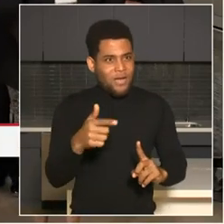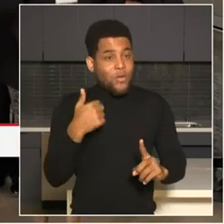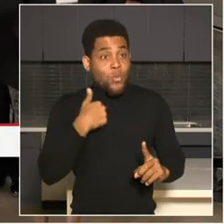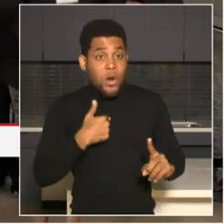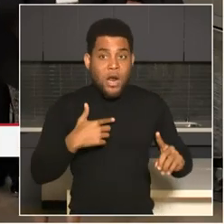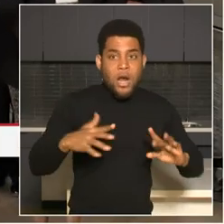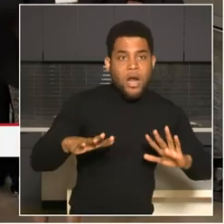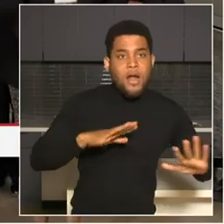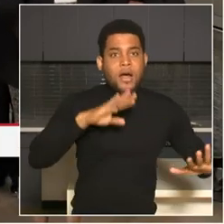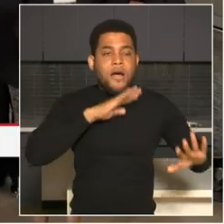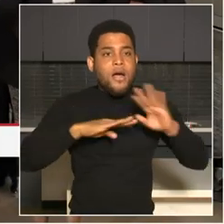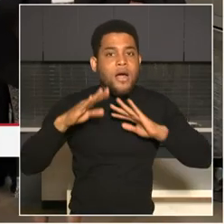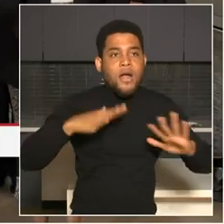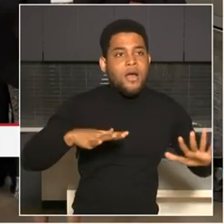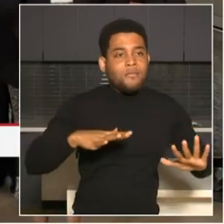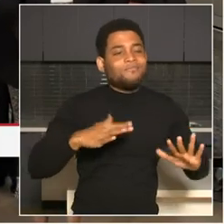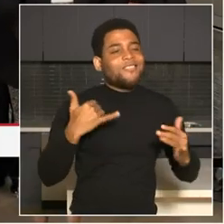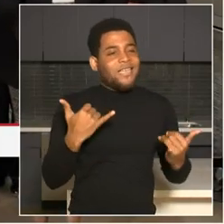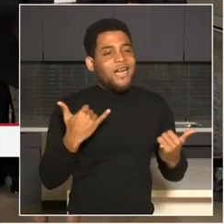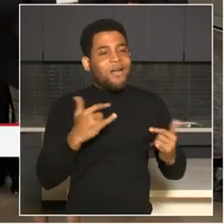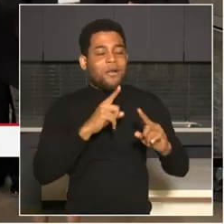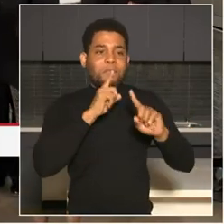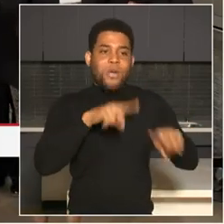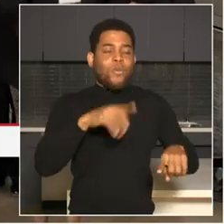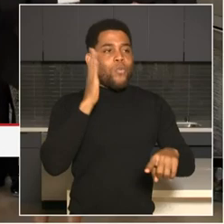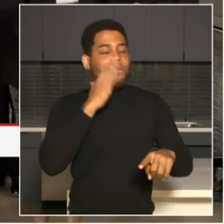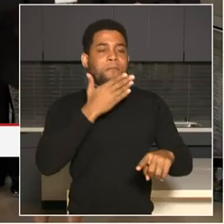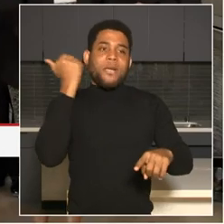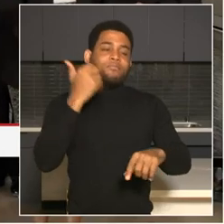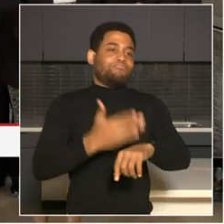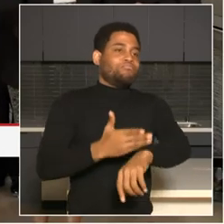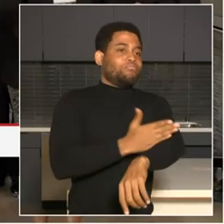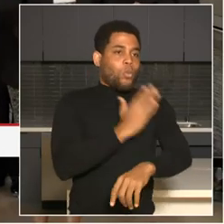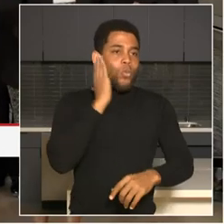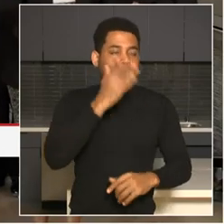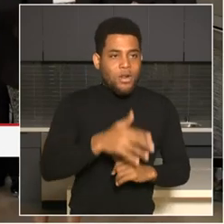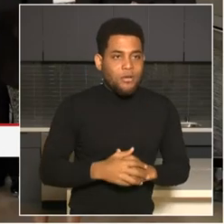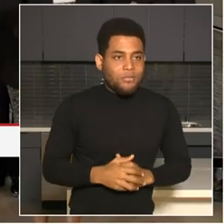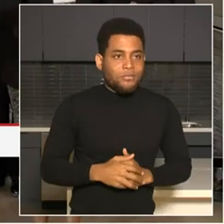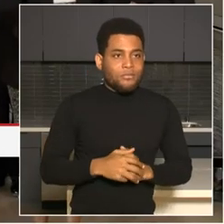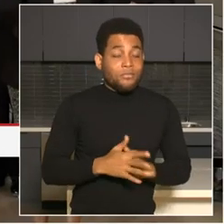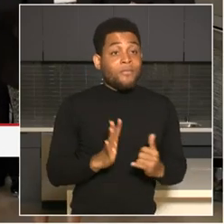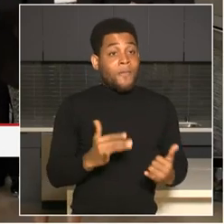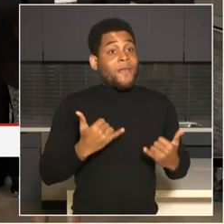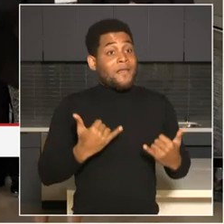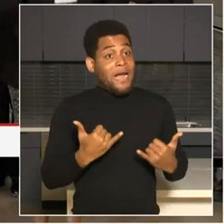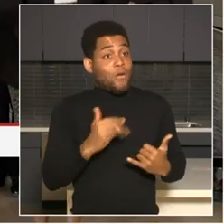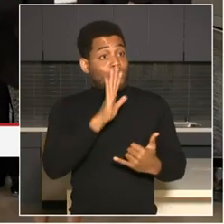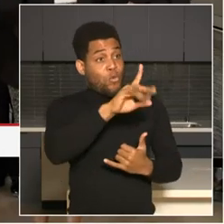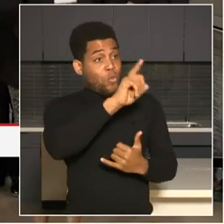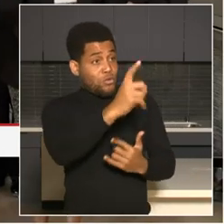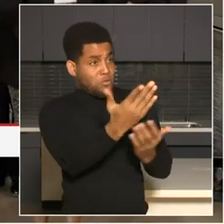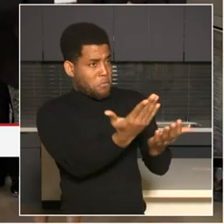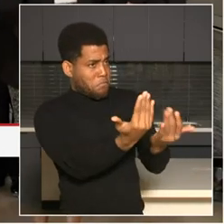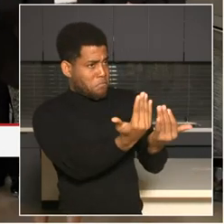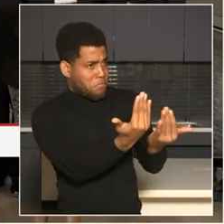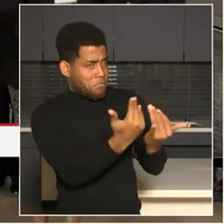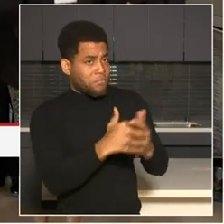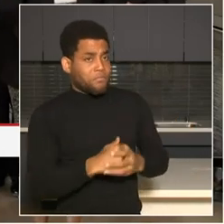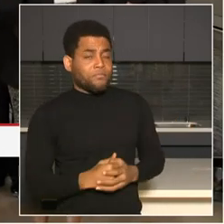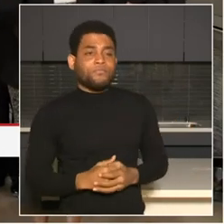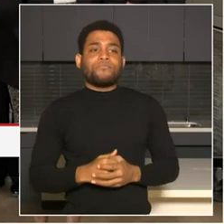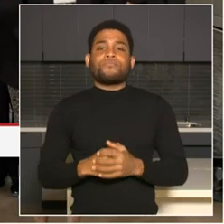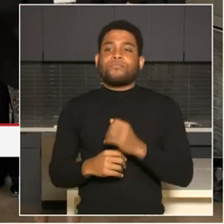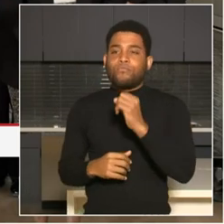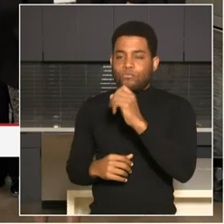Now, I'm sorry, sir. I, can you repeat your question? Yeah. Uh, is there any concern that pouring resources into monitoring and